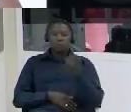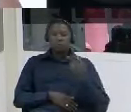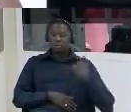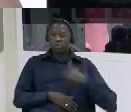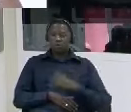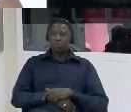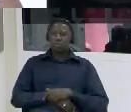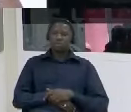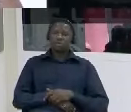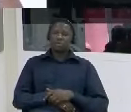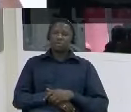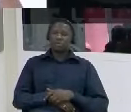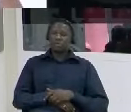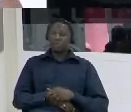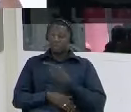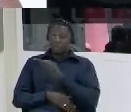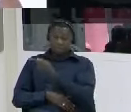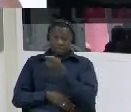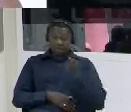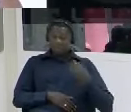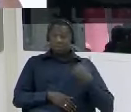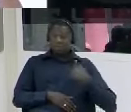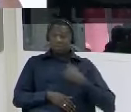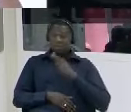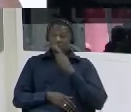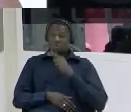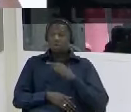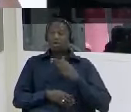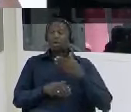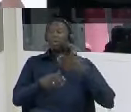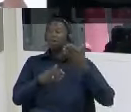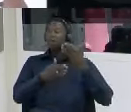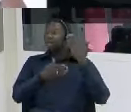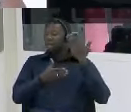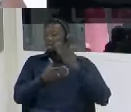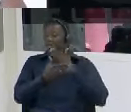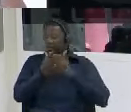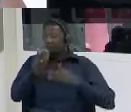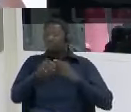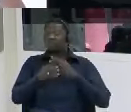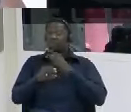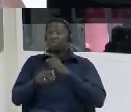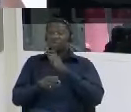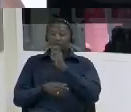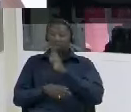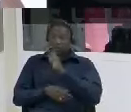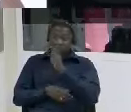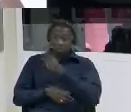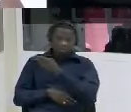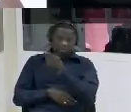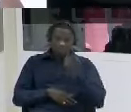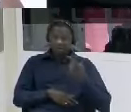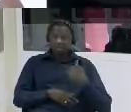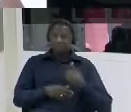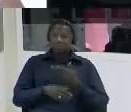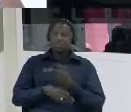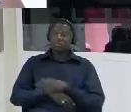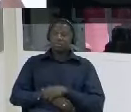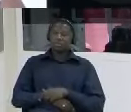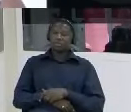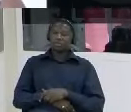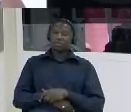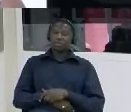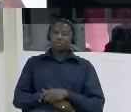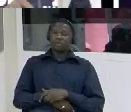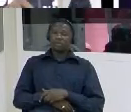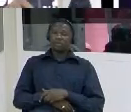that's why i confronted for the body then for they said to me look you people are not you are not supposed